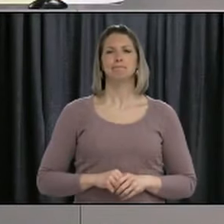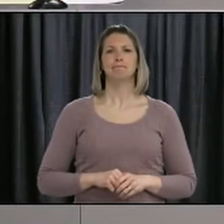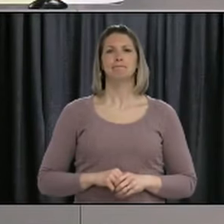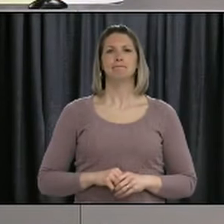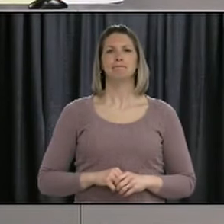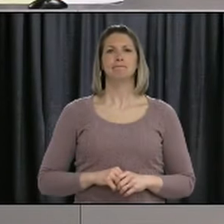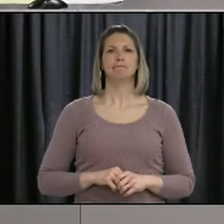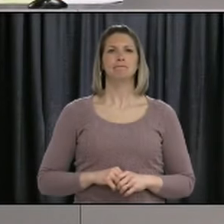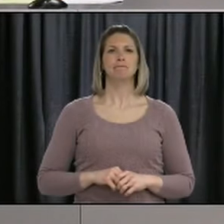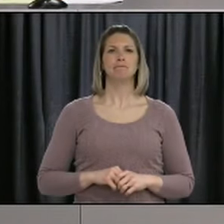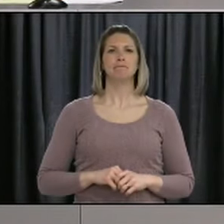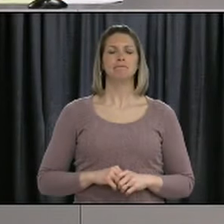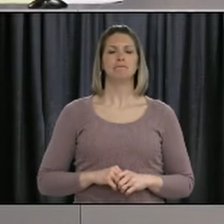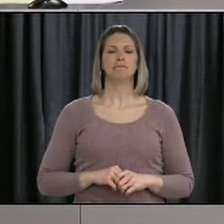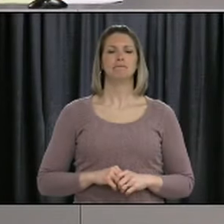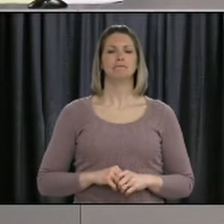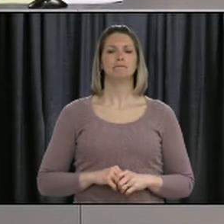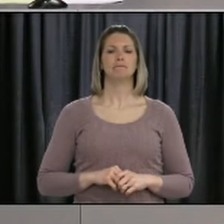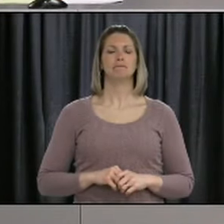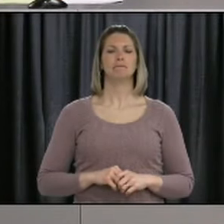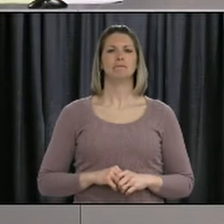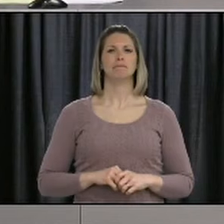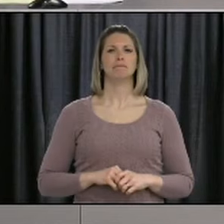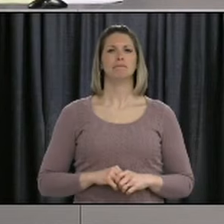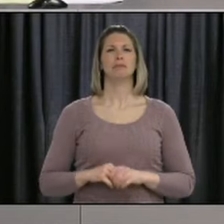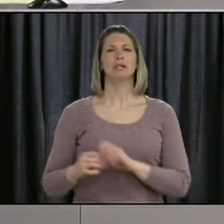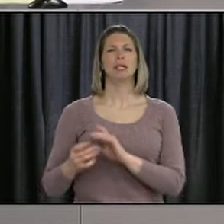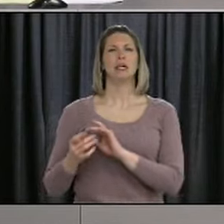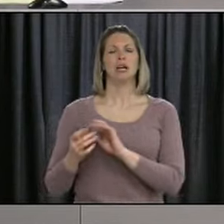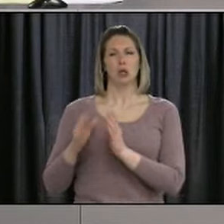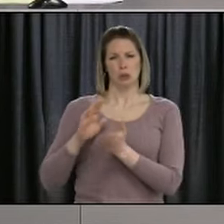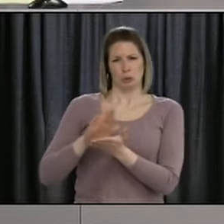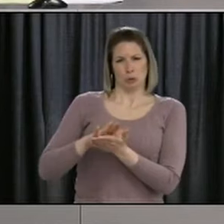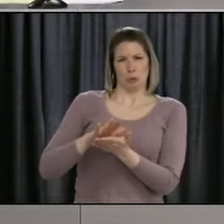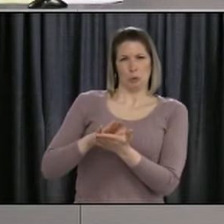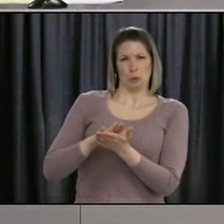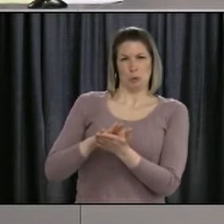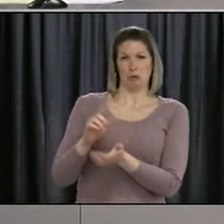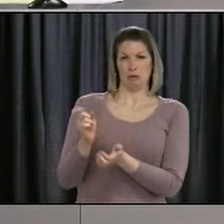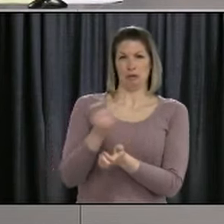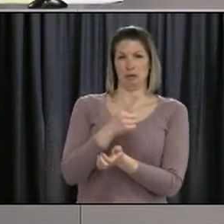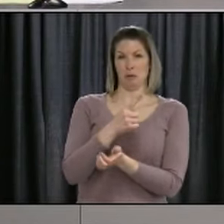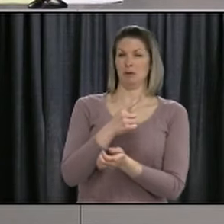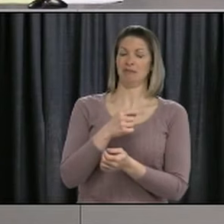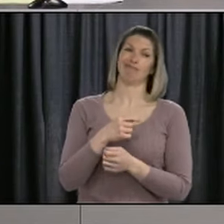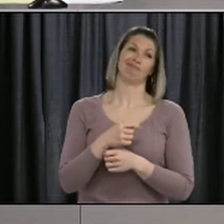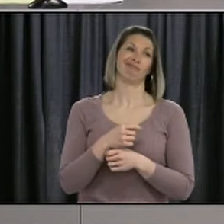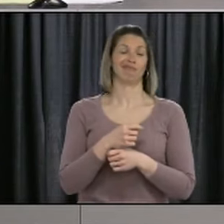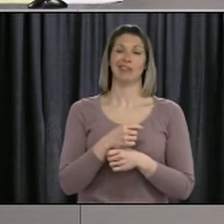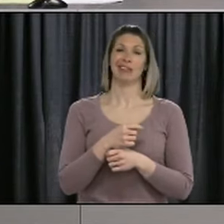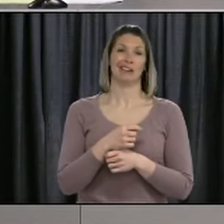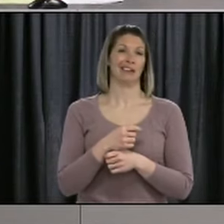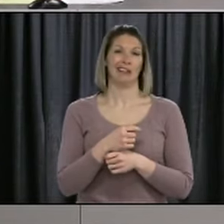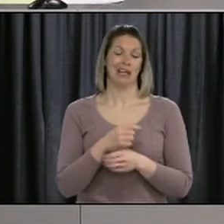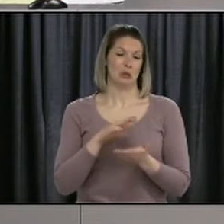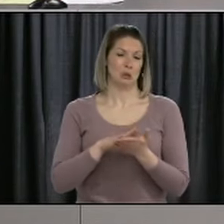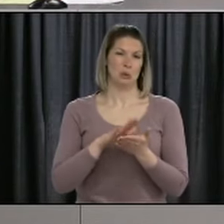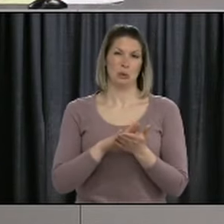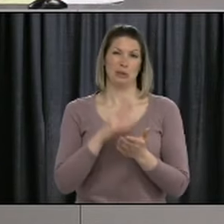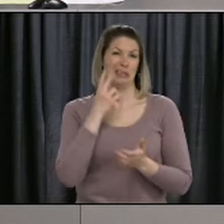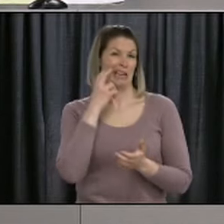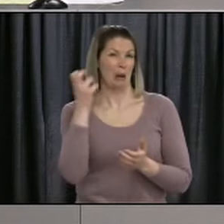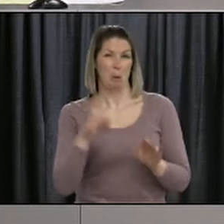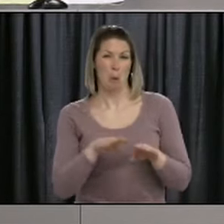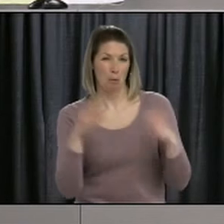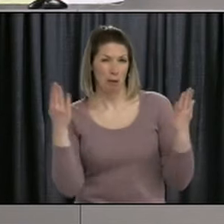And I just wanted to go back to schools there briefly. I know you mentioned how very, very highly unlikely that schools will reopen due to the timelines